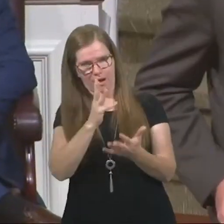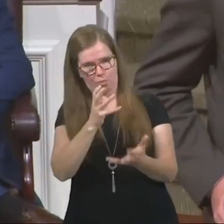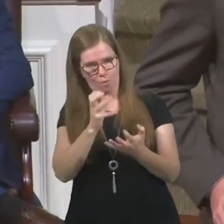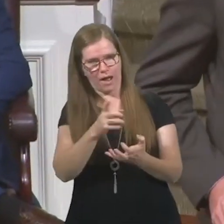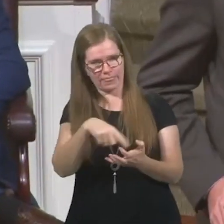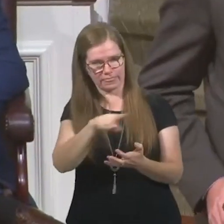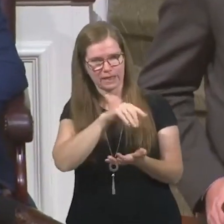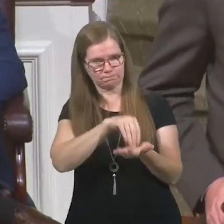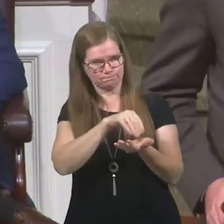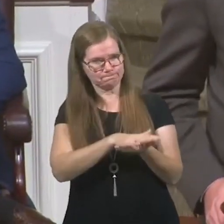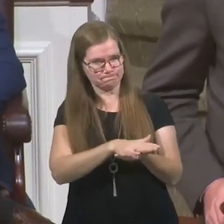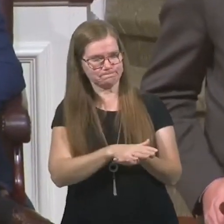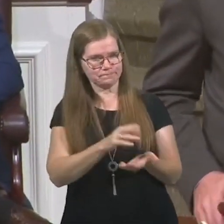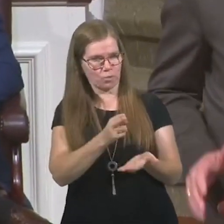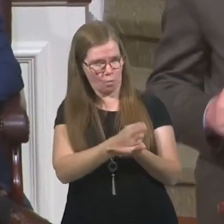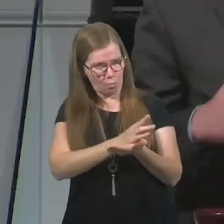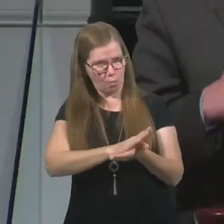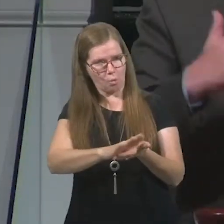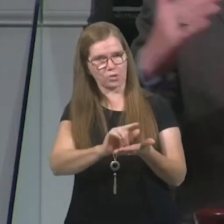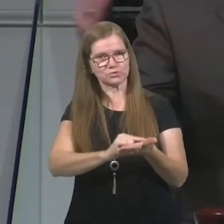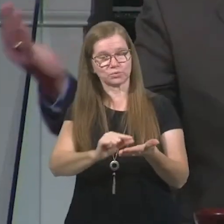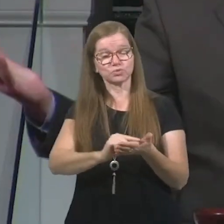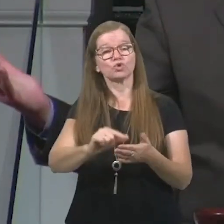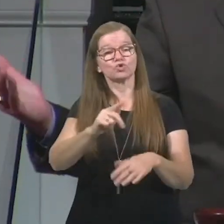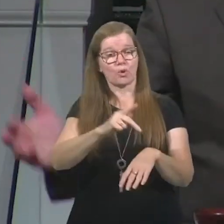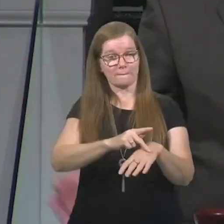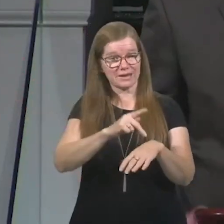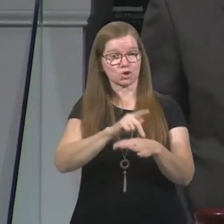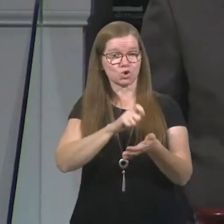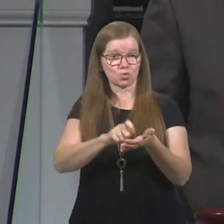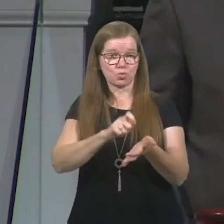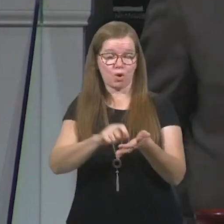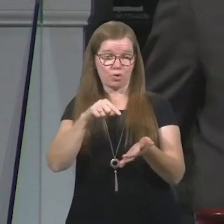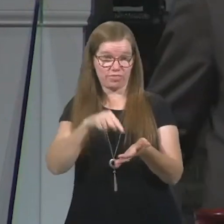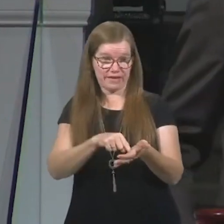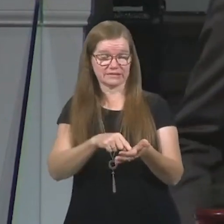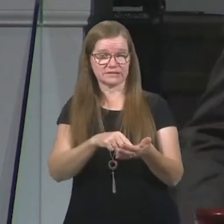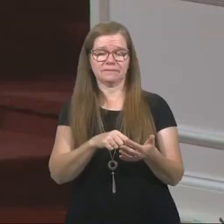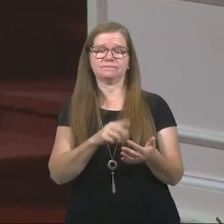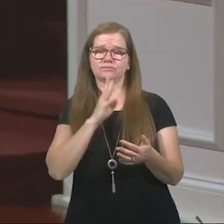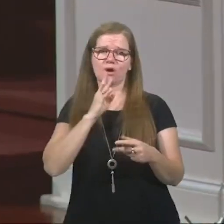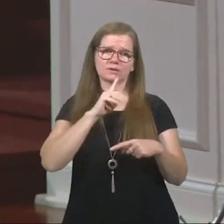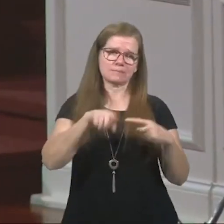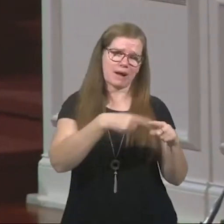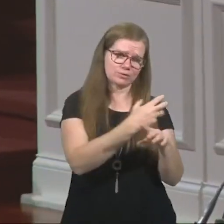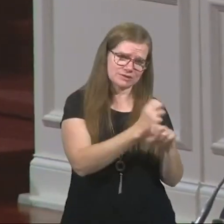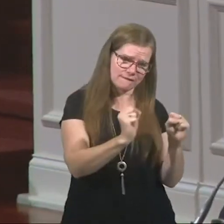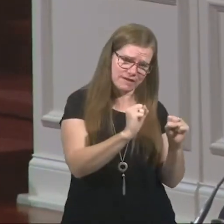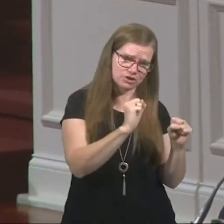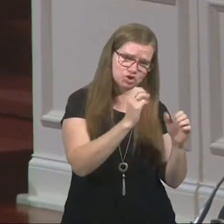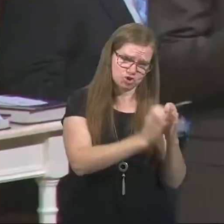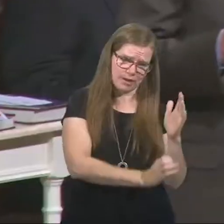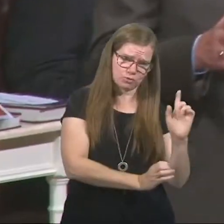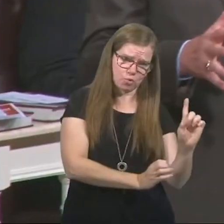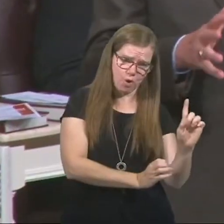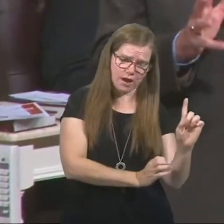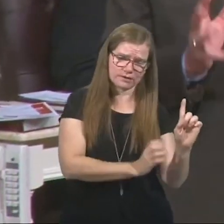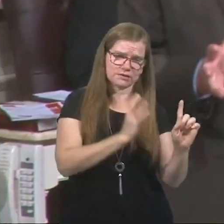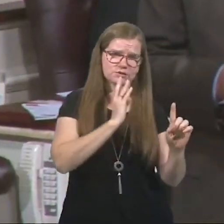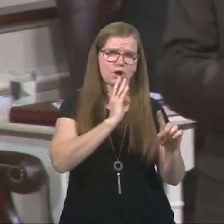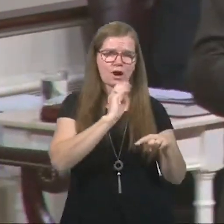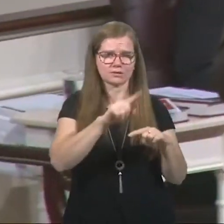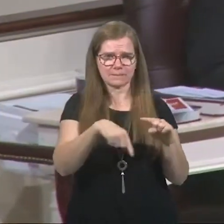wrote this one, and he definitely covers the gamut of different things. He talks about salvation in chapter 1. He talks about the Scriptures